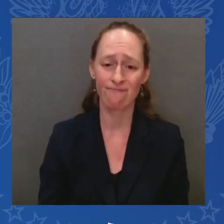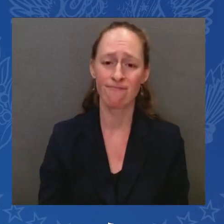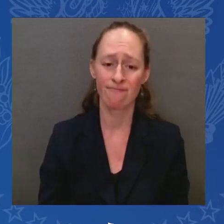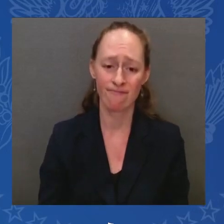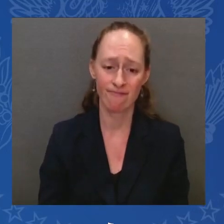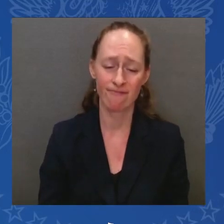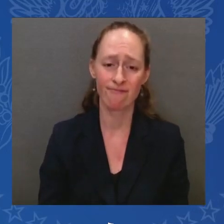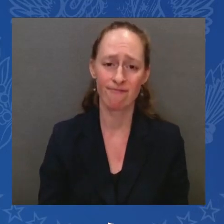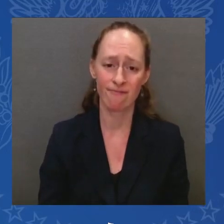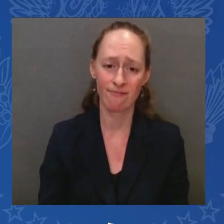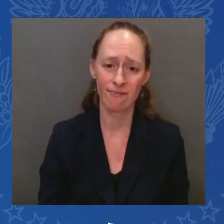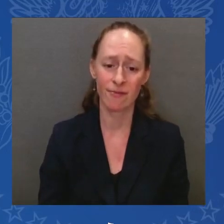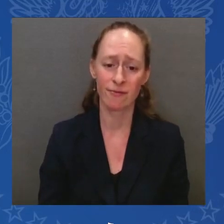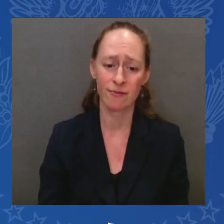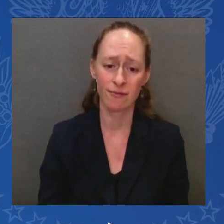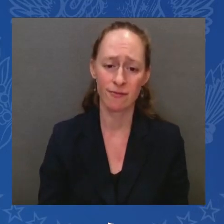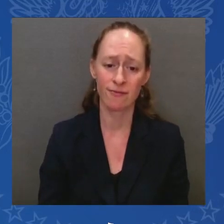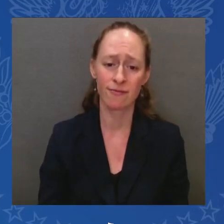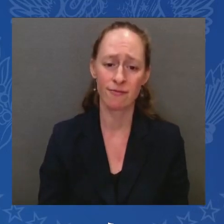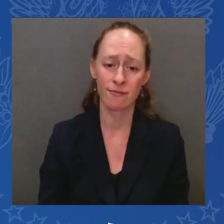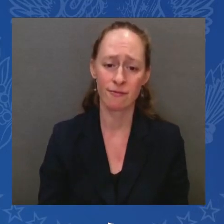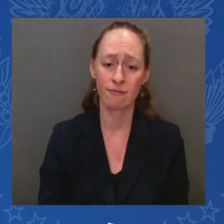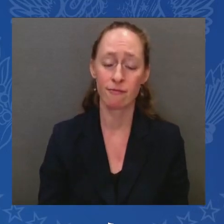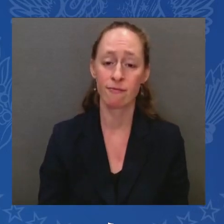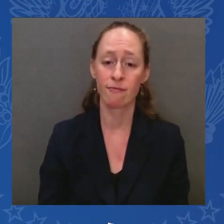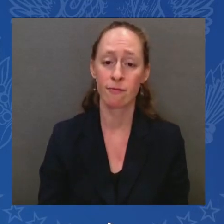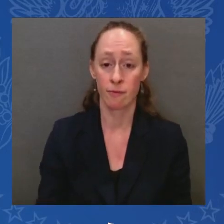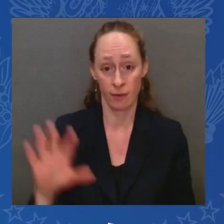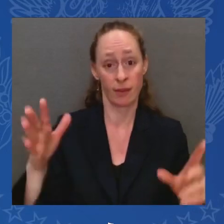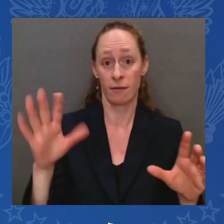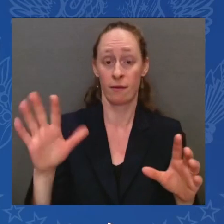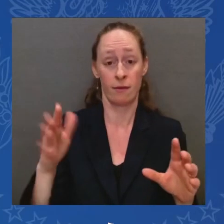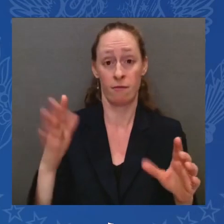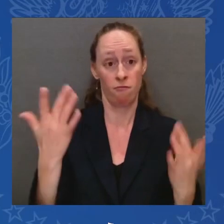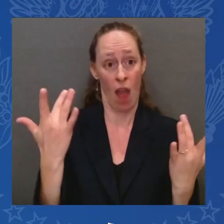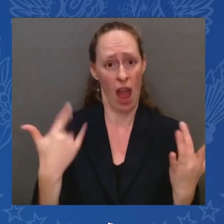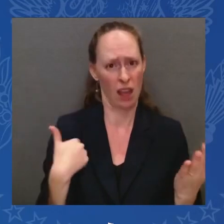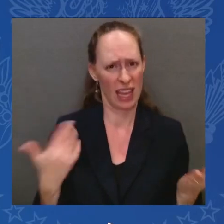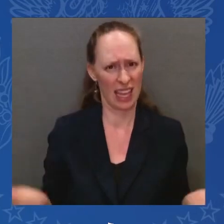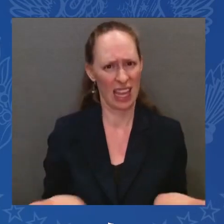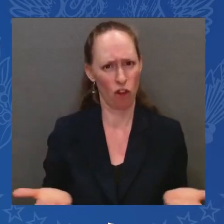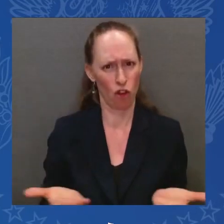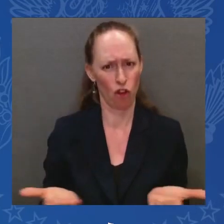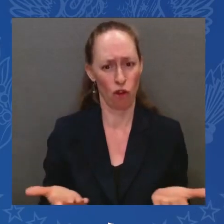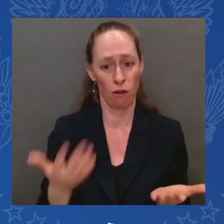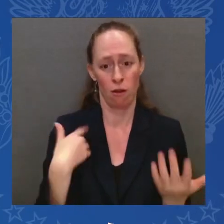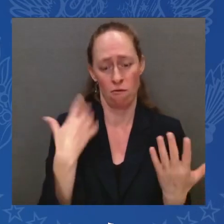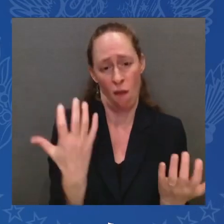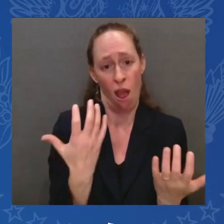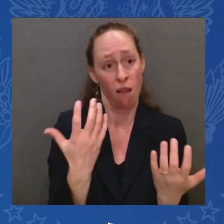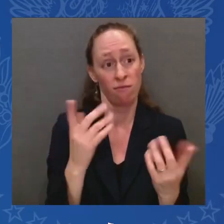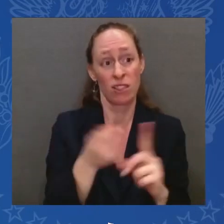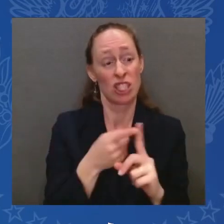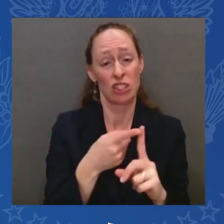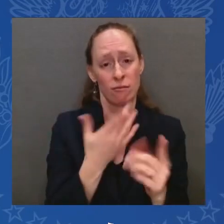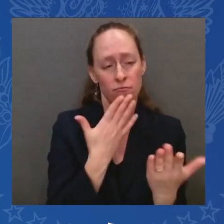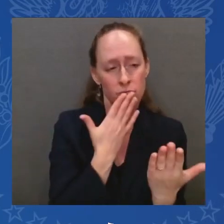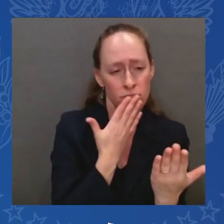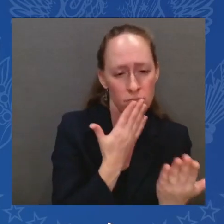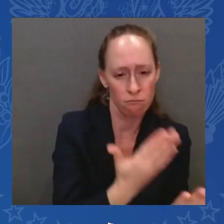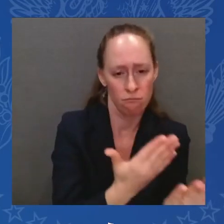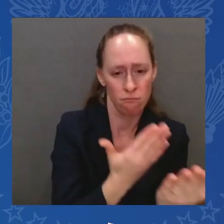I came first of all to say thank you. Thank you to all of you in this room. You've not only cared, but you've